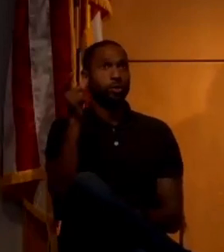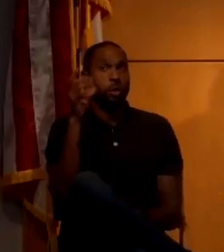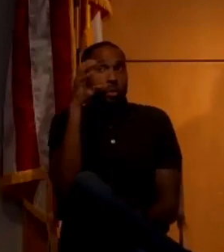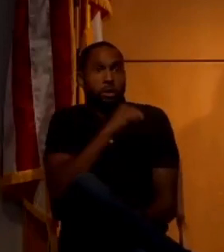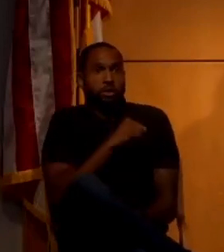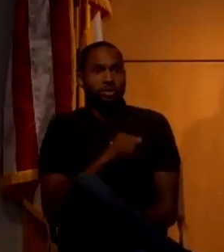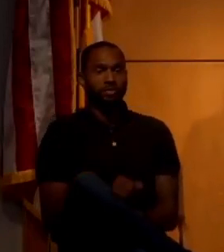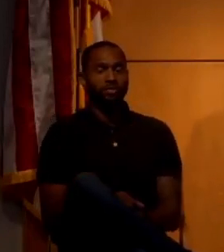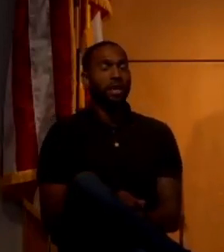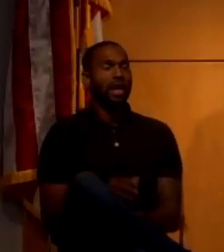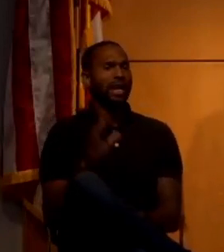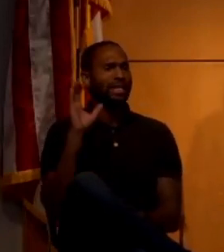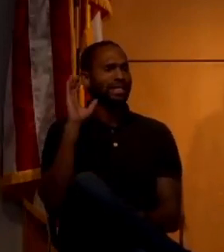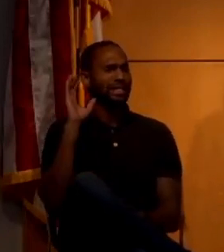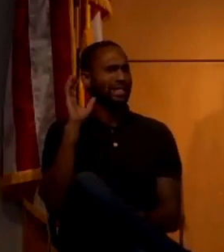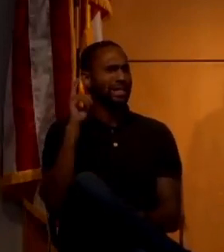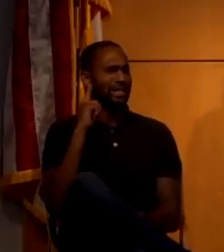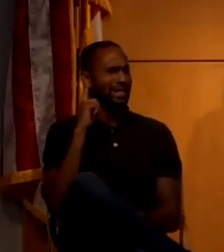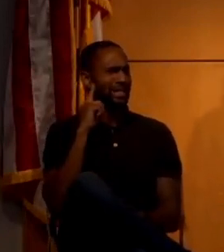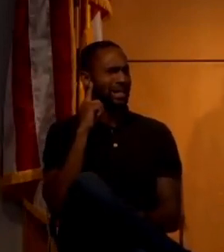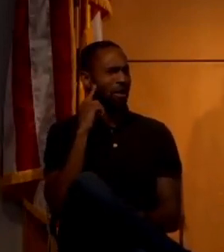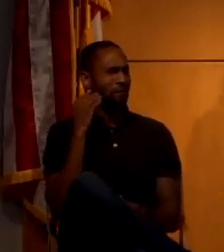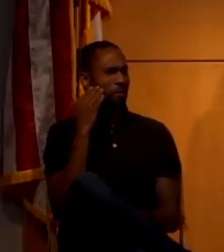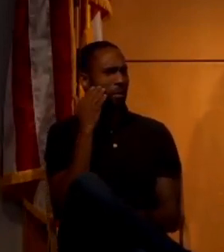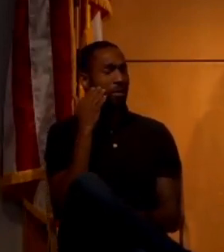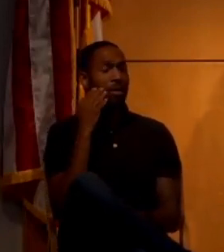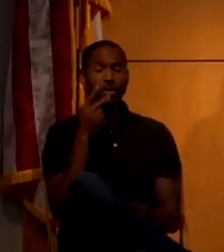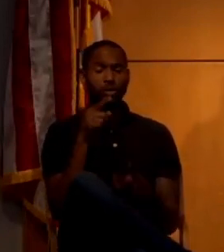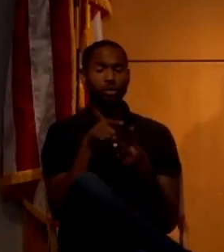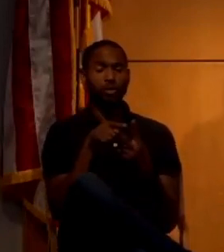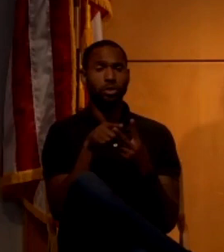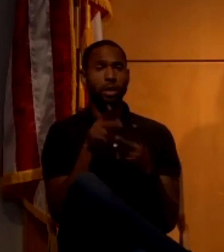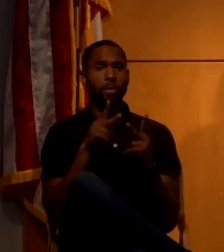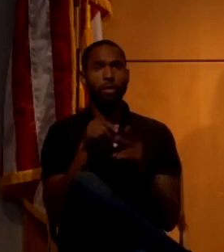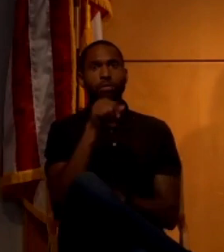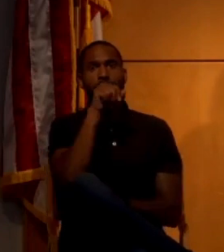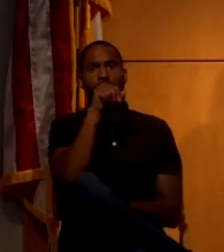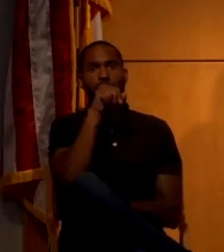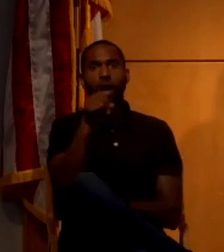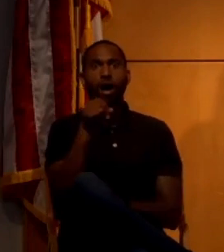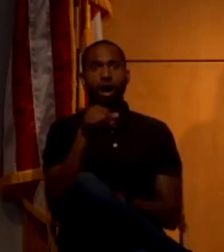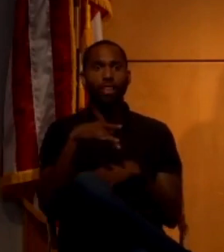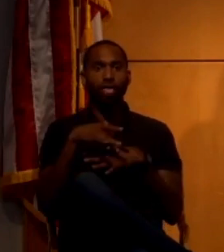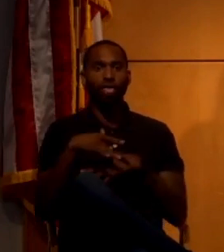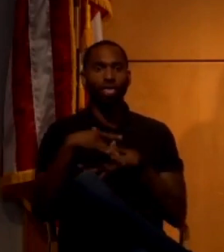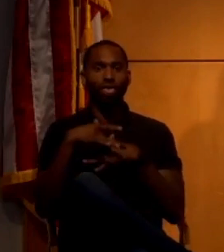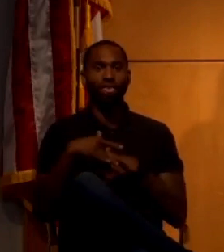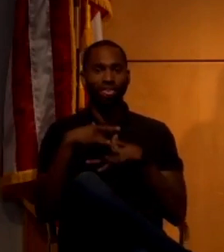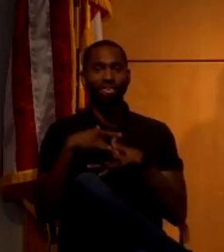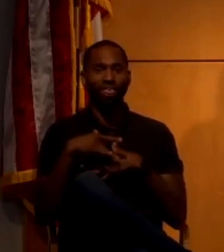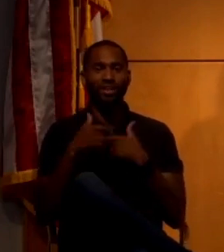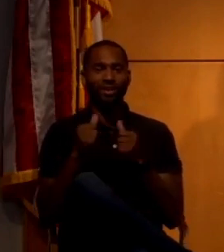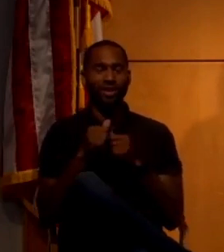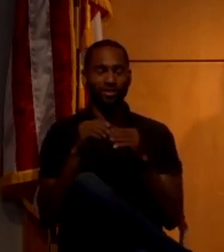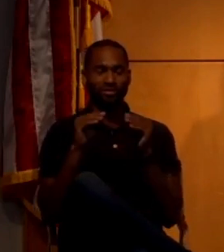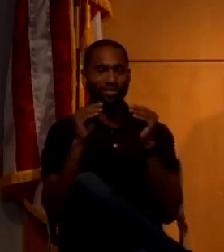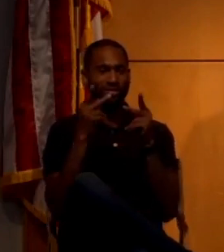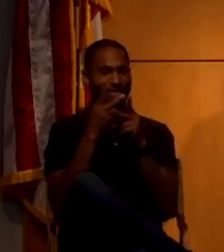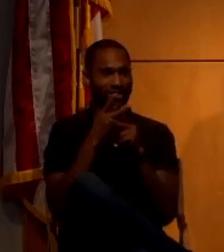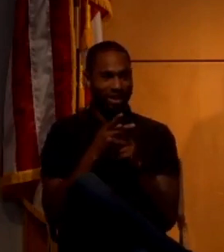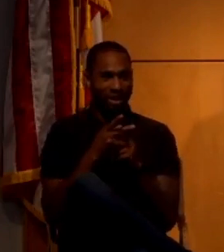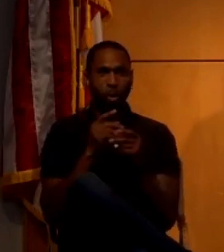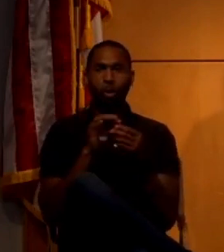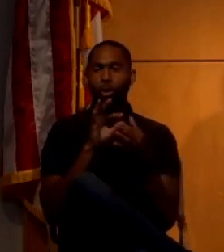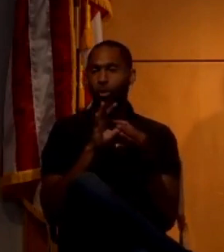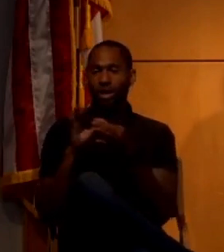that sounds familiar. Um, the, the two things that, that people love to try to map stuff